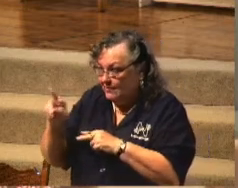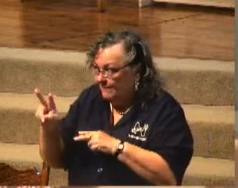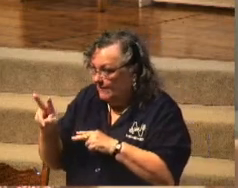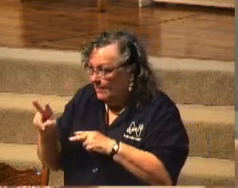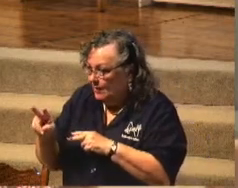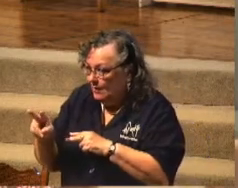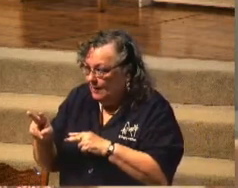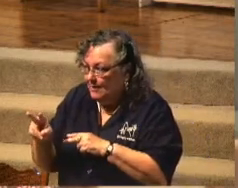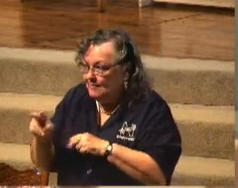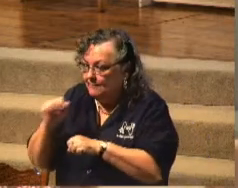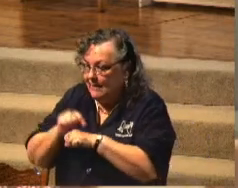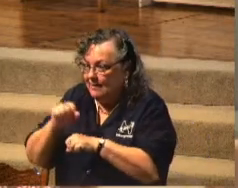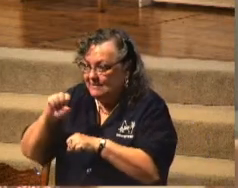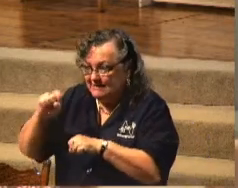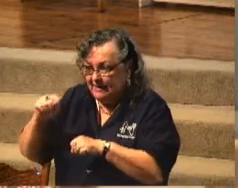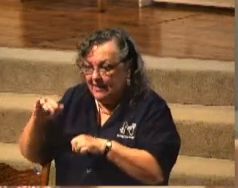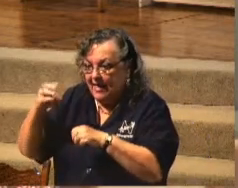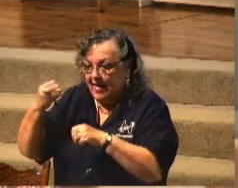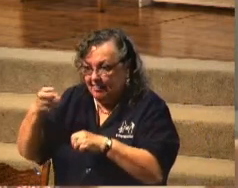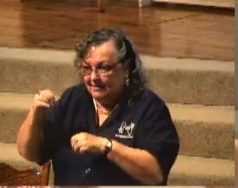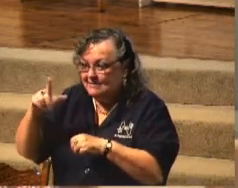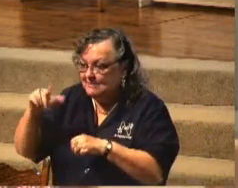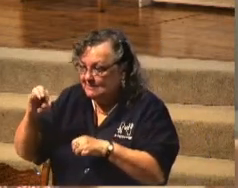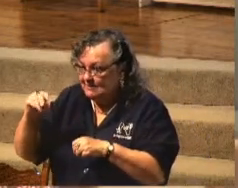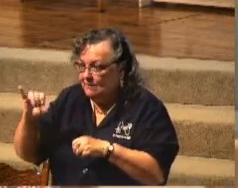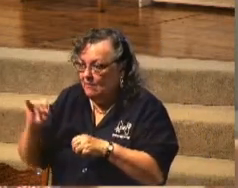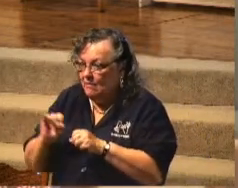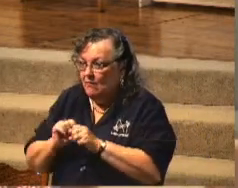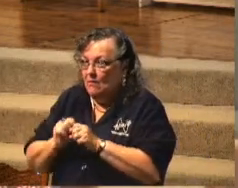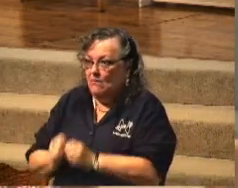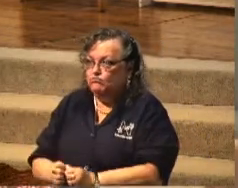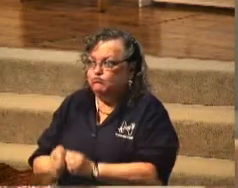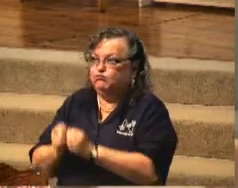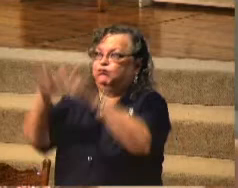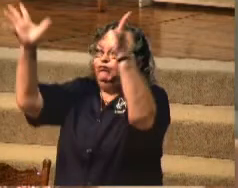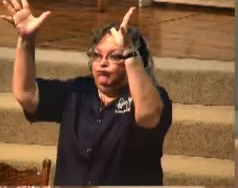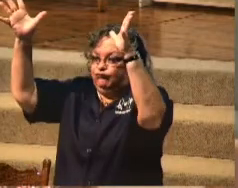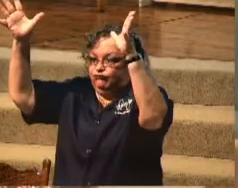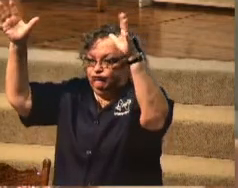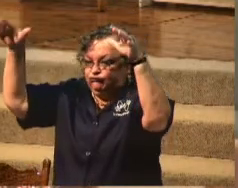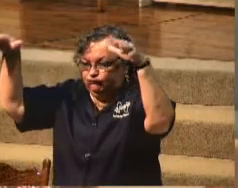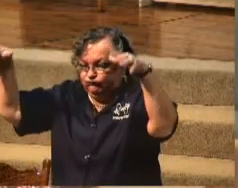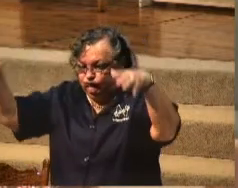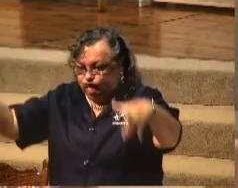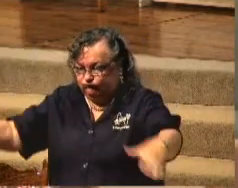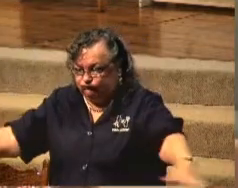As Mount St. Helens erupted, the largest eruption in American history.